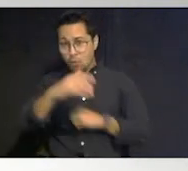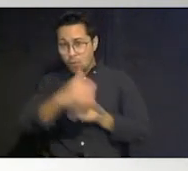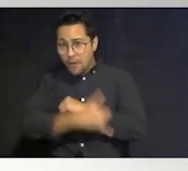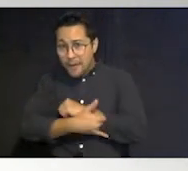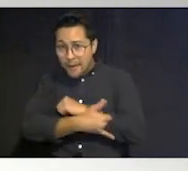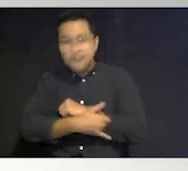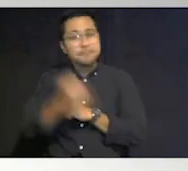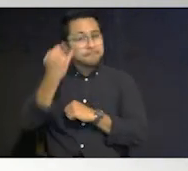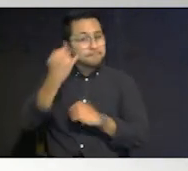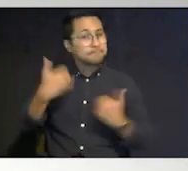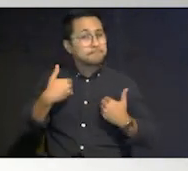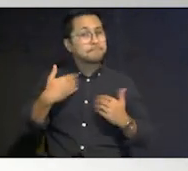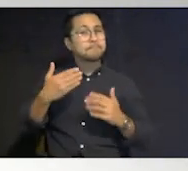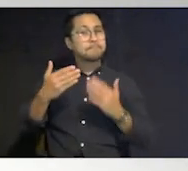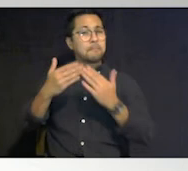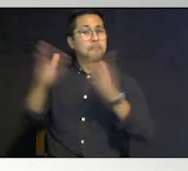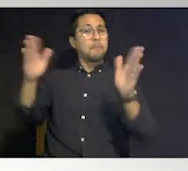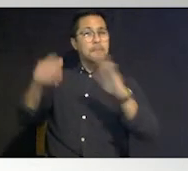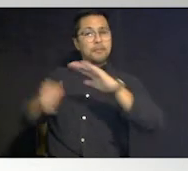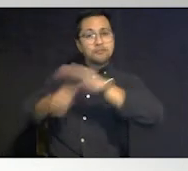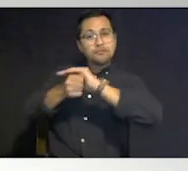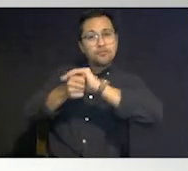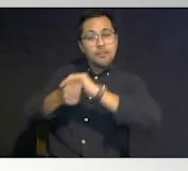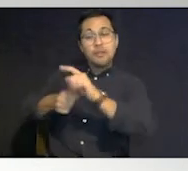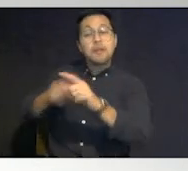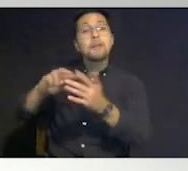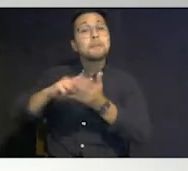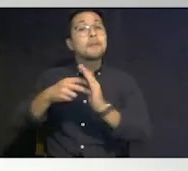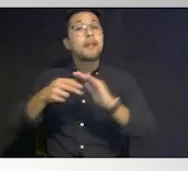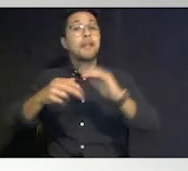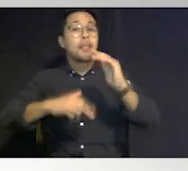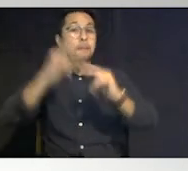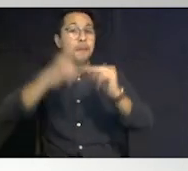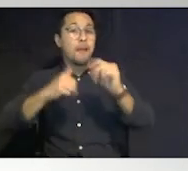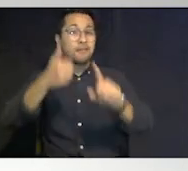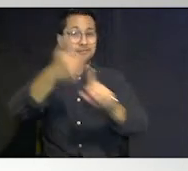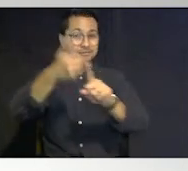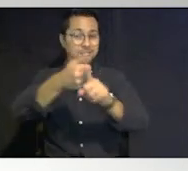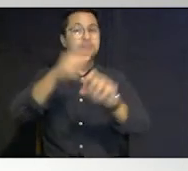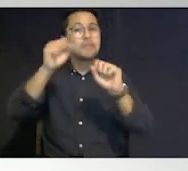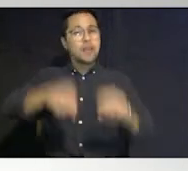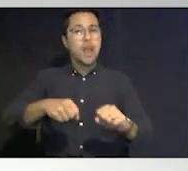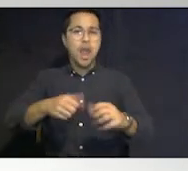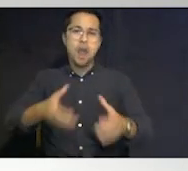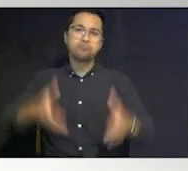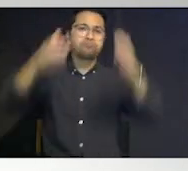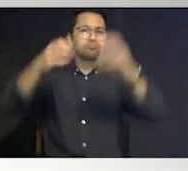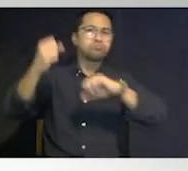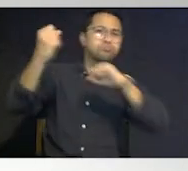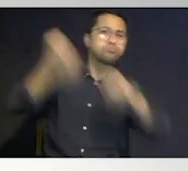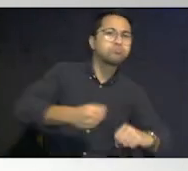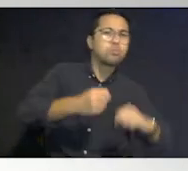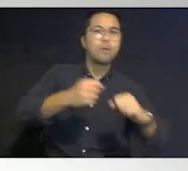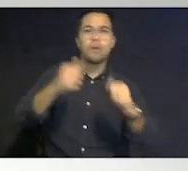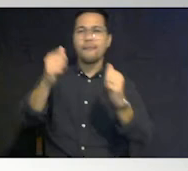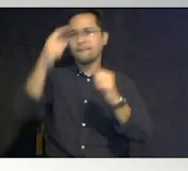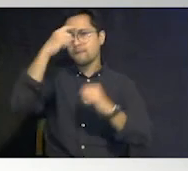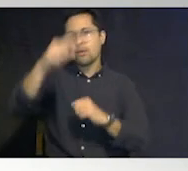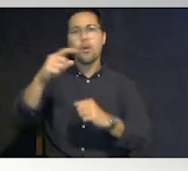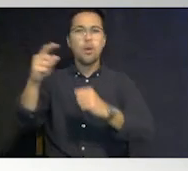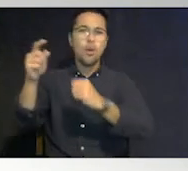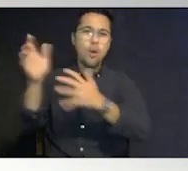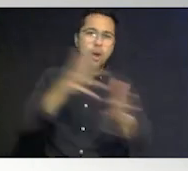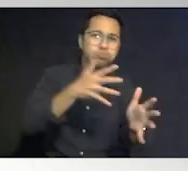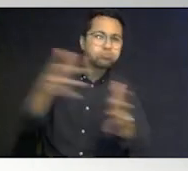have a public shelter it means that the building will withstand wind in water um that's the first and